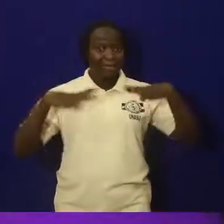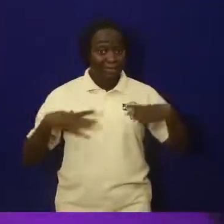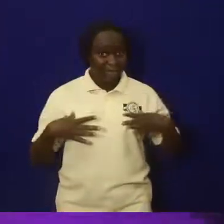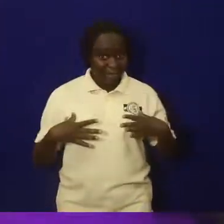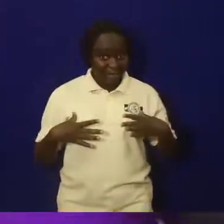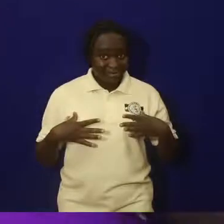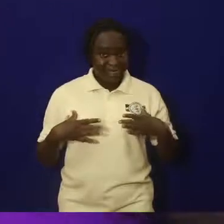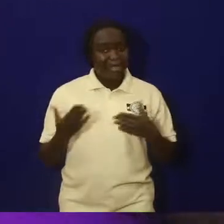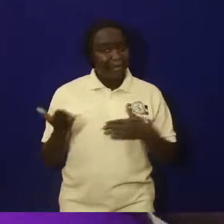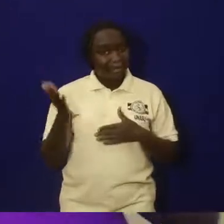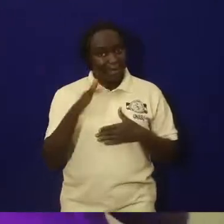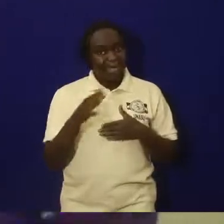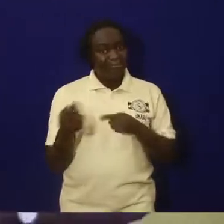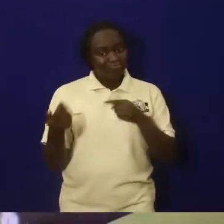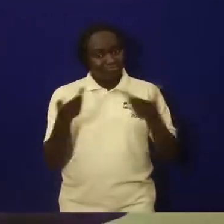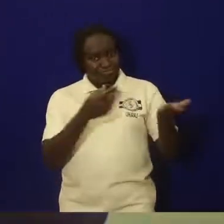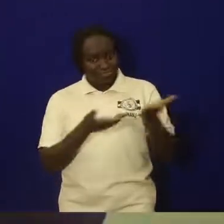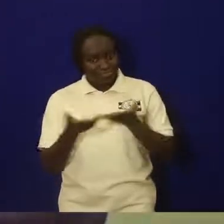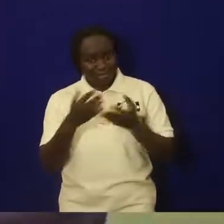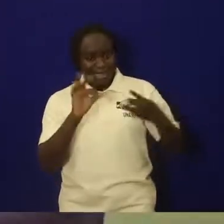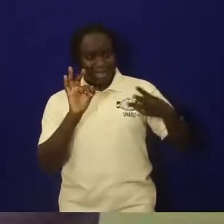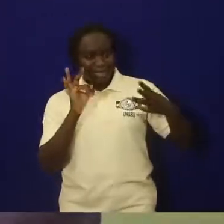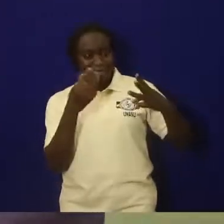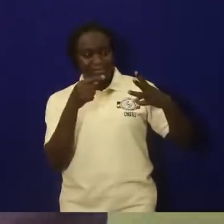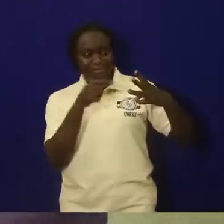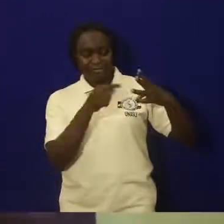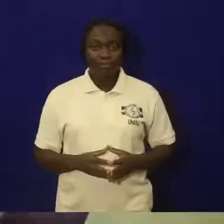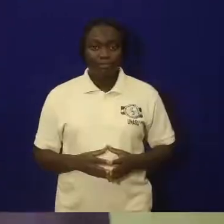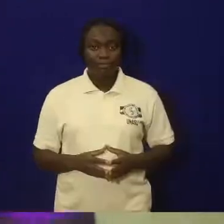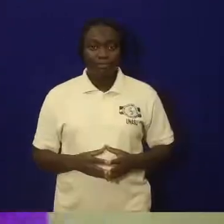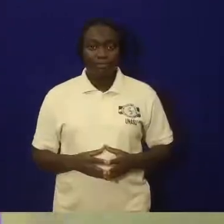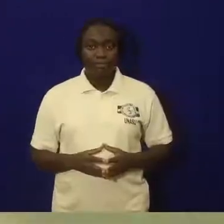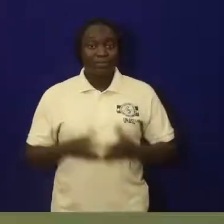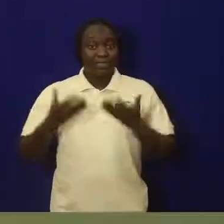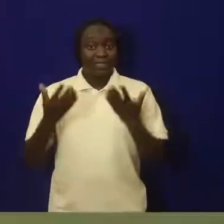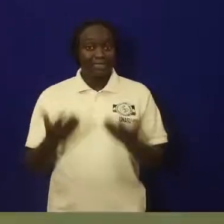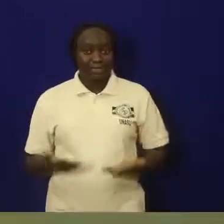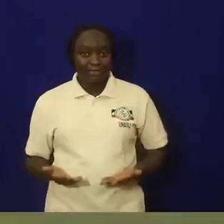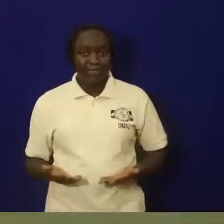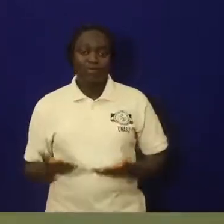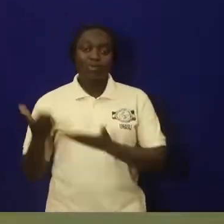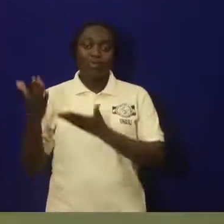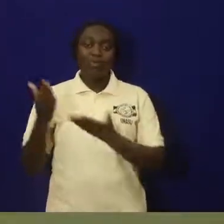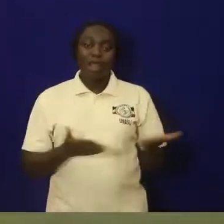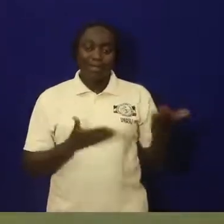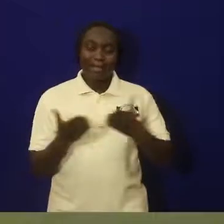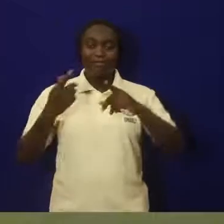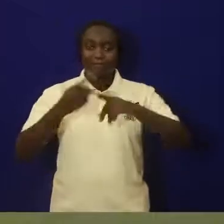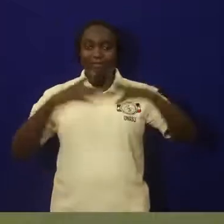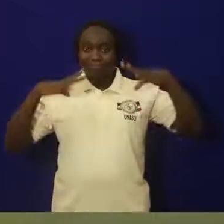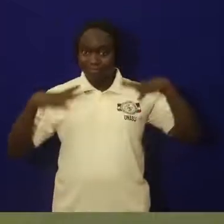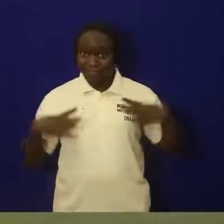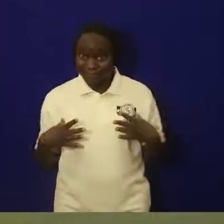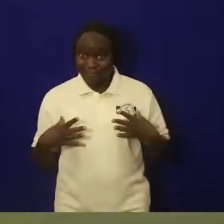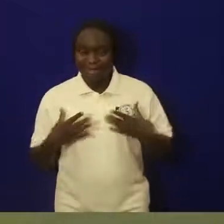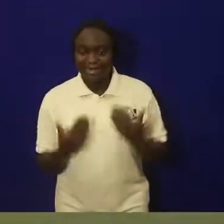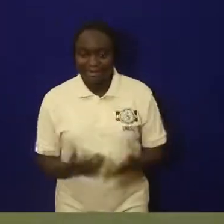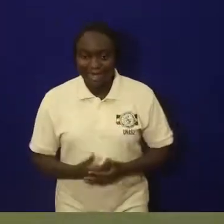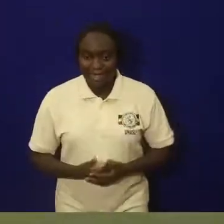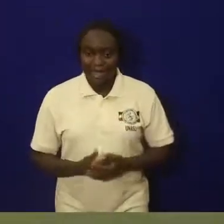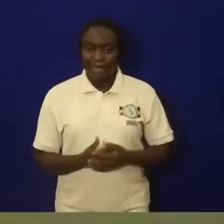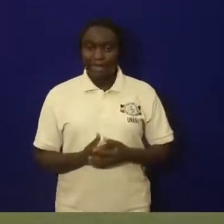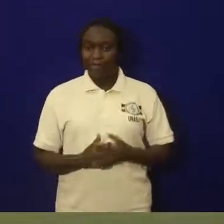the third source of human history. Thank you. Welcome back from the break, my dear